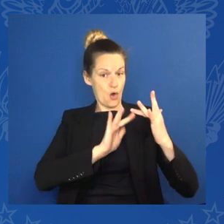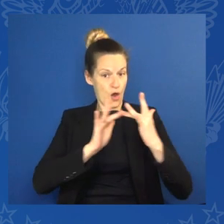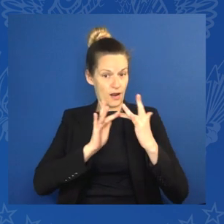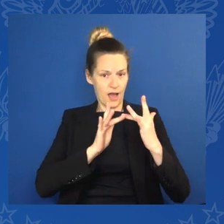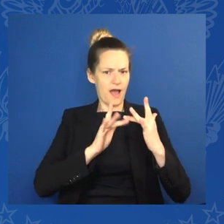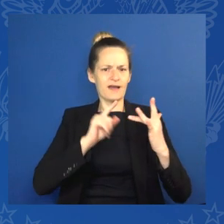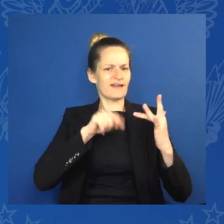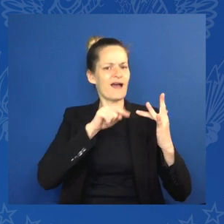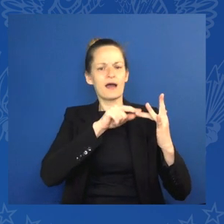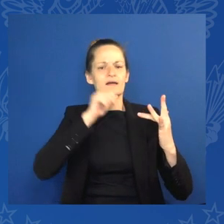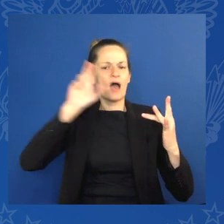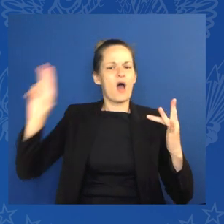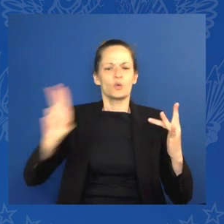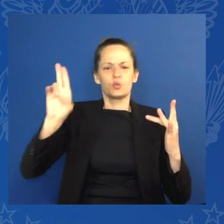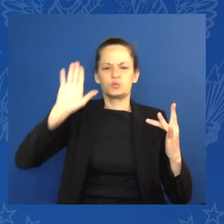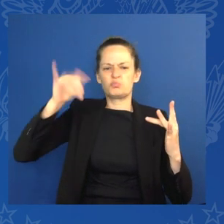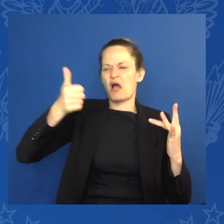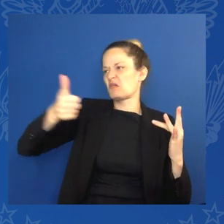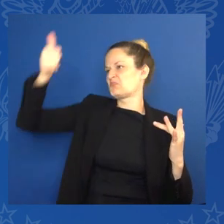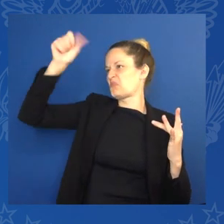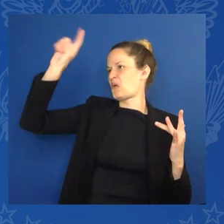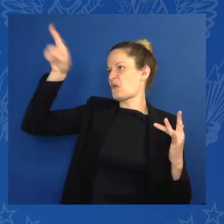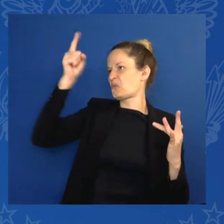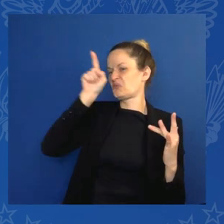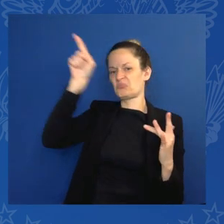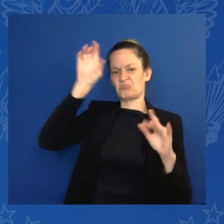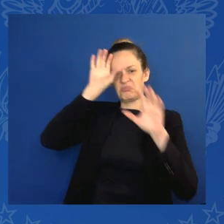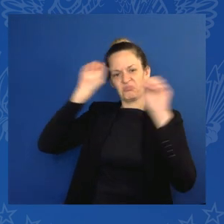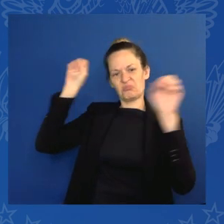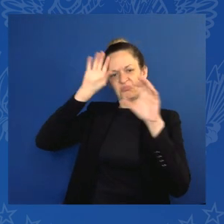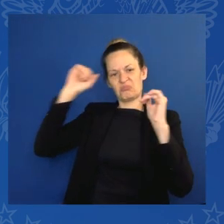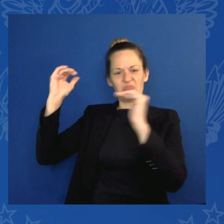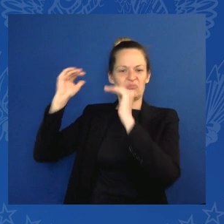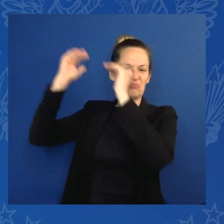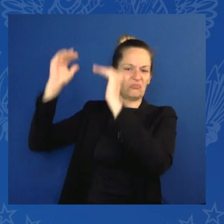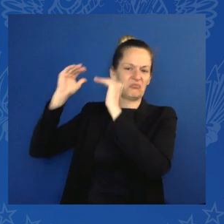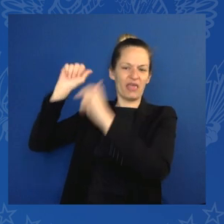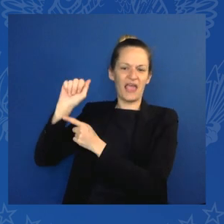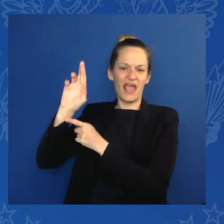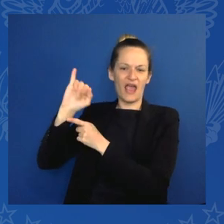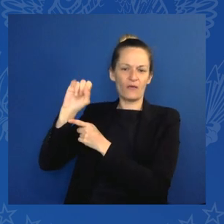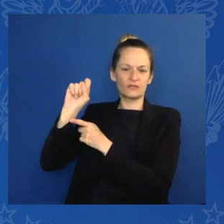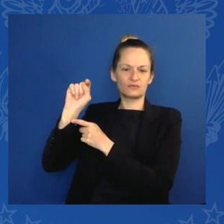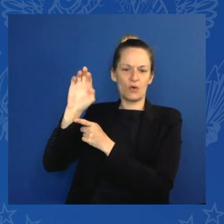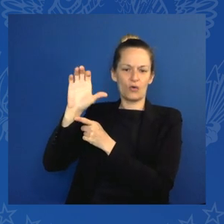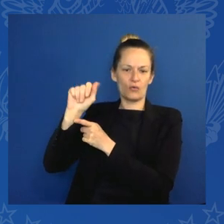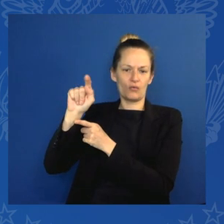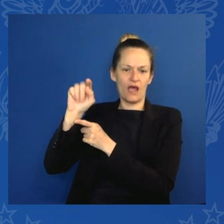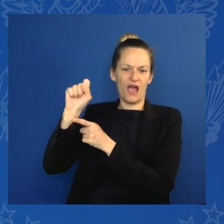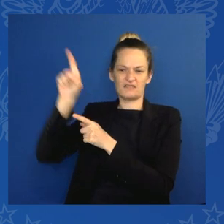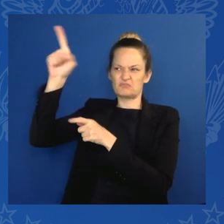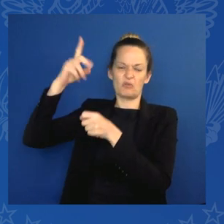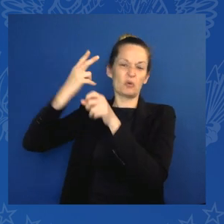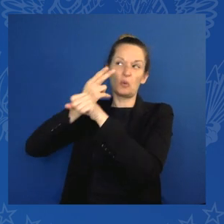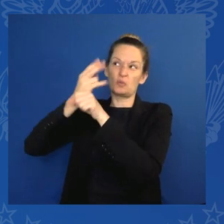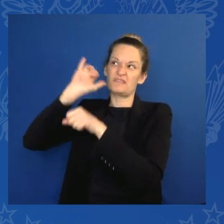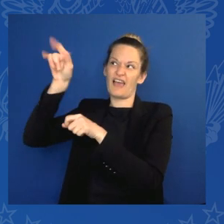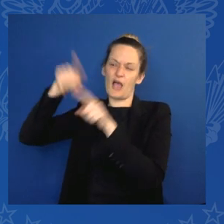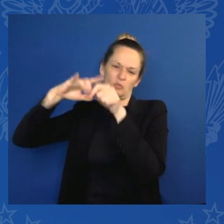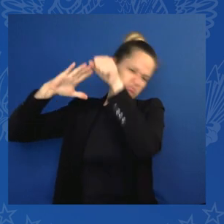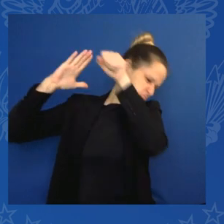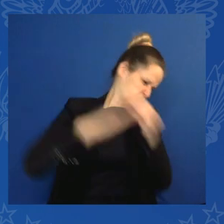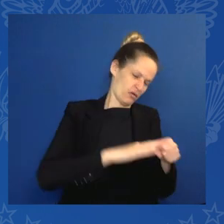or repress their people. That's why the Digital Invest Program is mobilizing